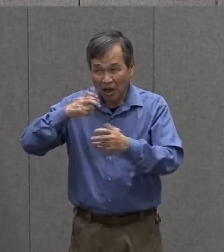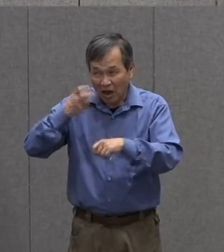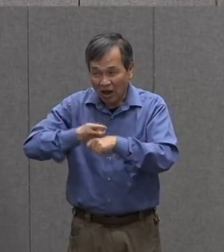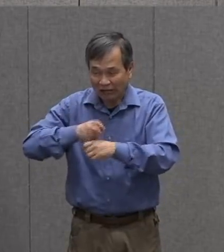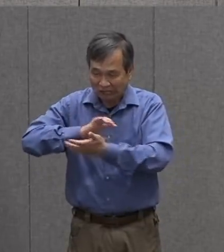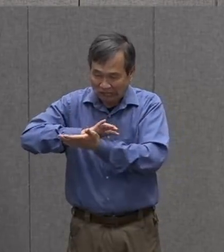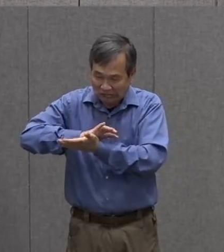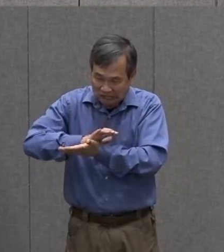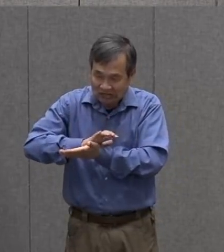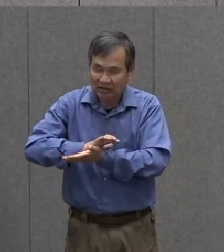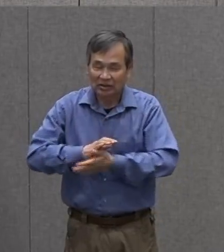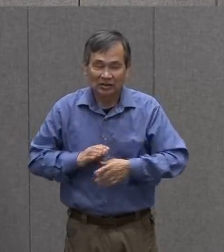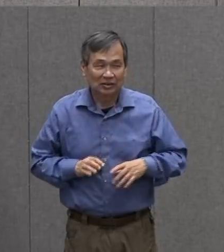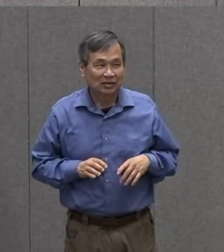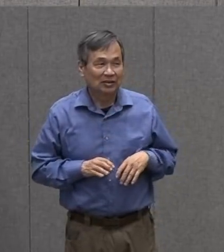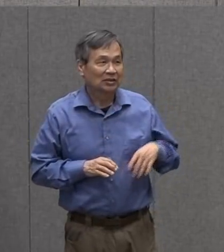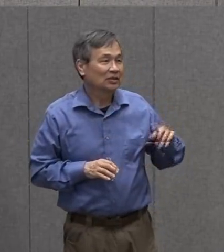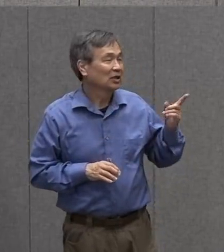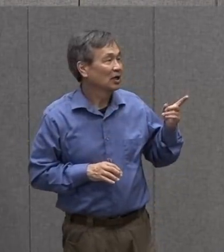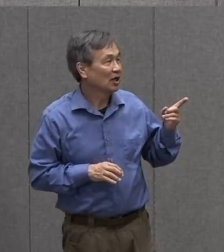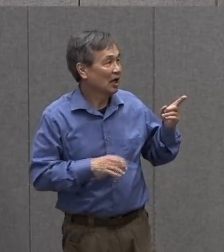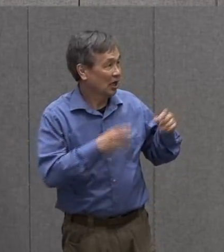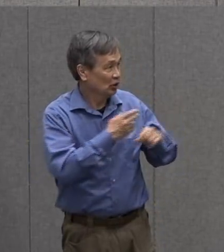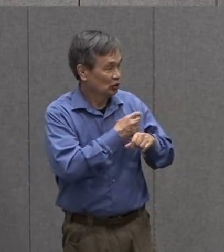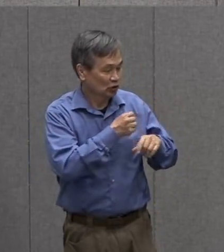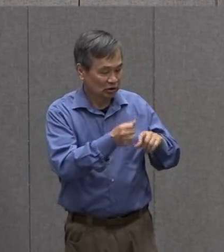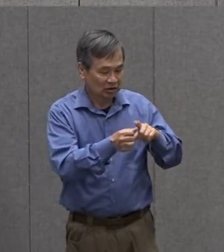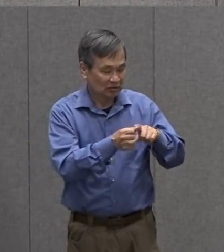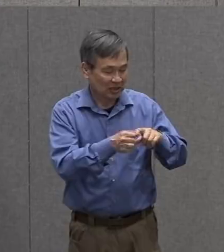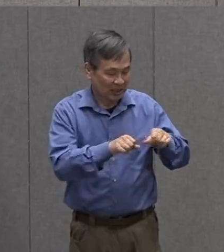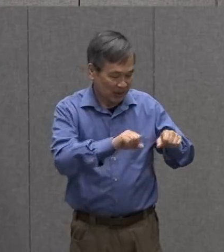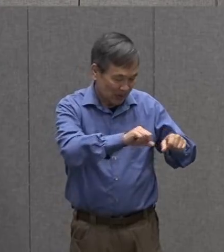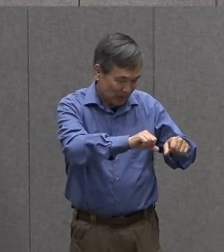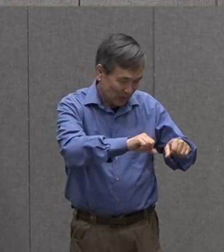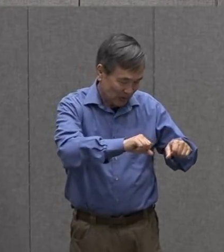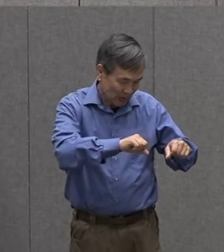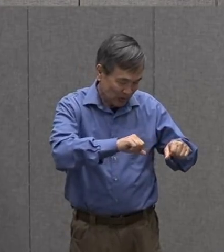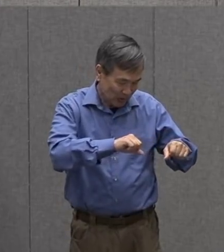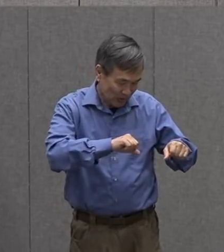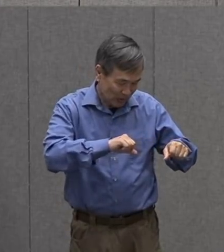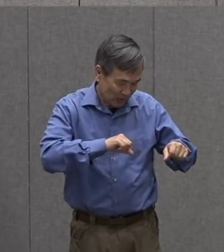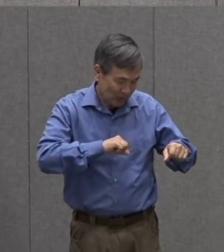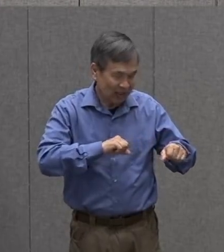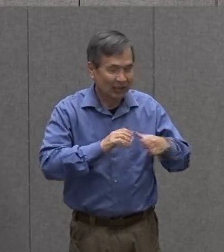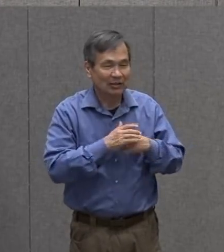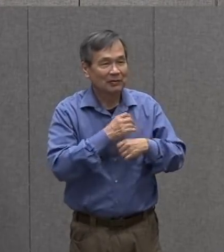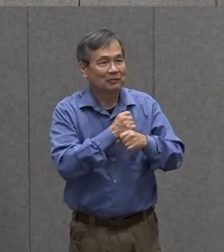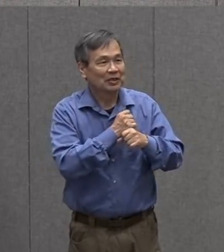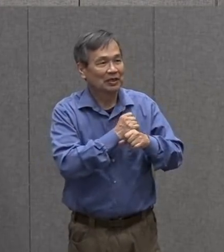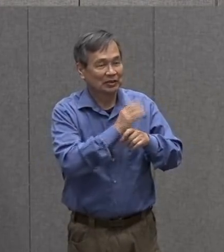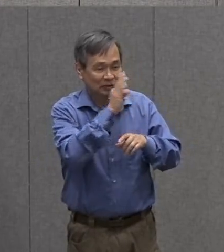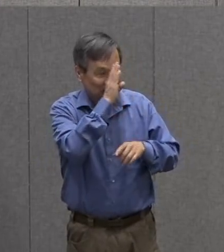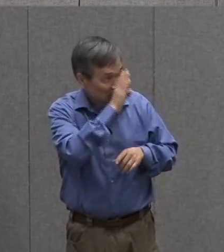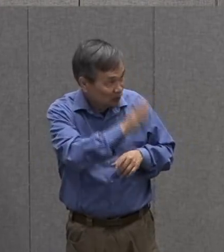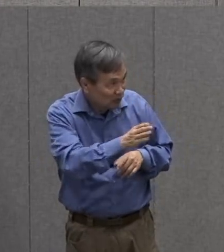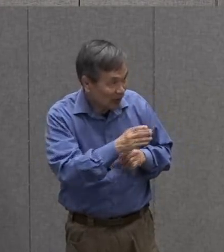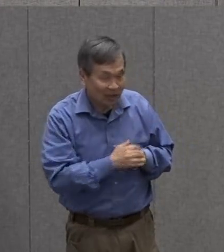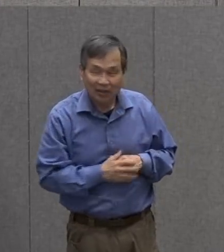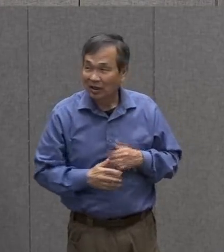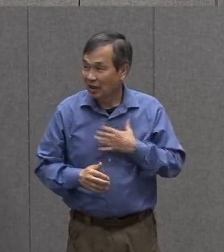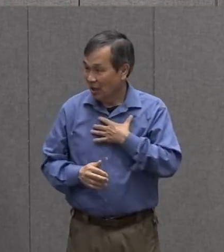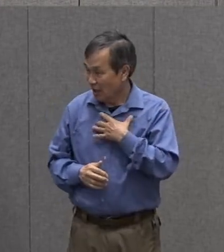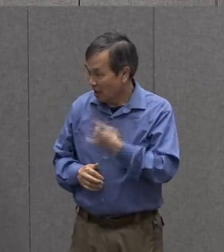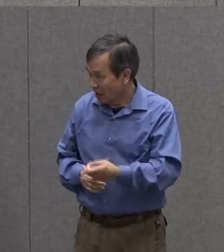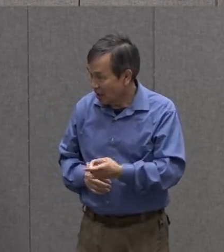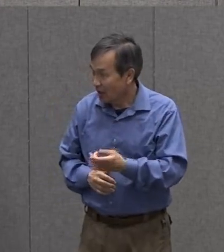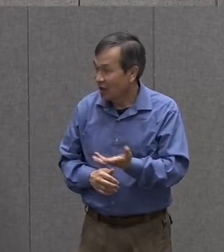i'm using my nail to kind of make it smooth to have the edge be like a straight edge i like that if you